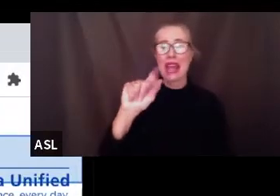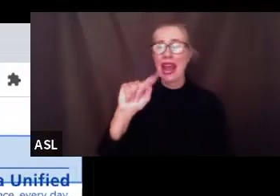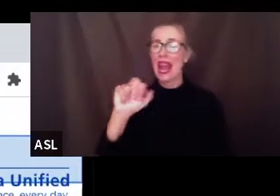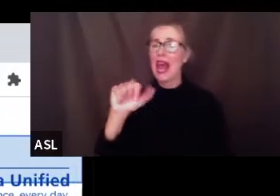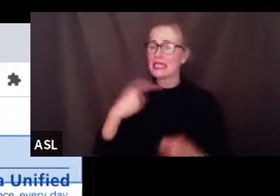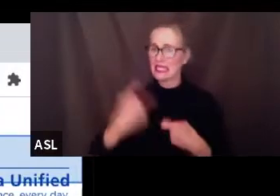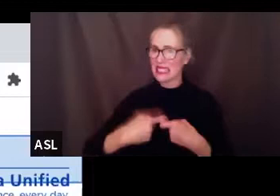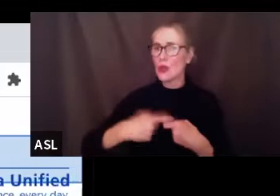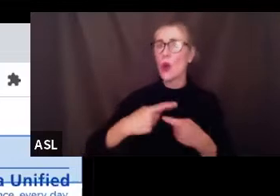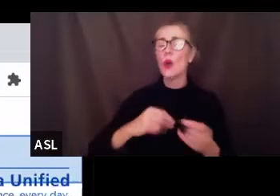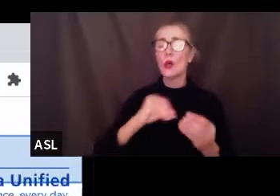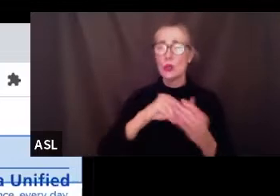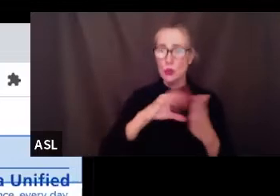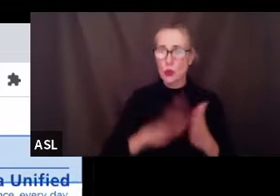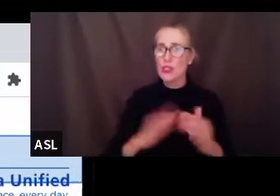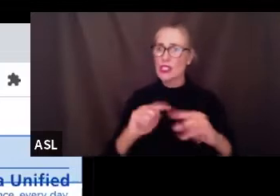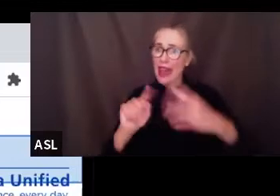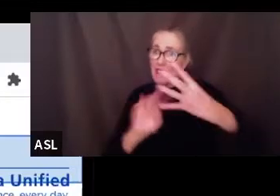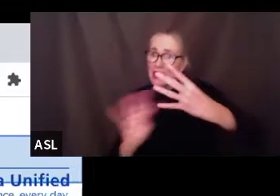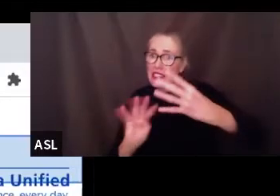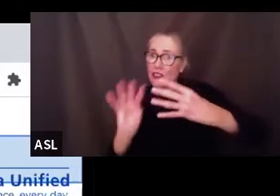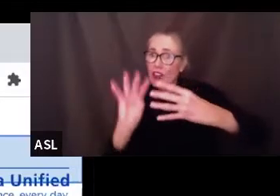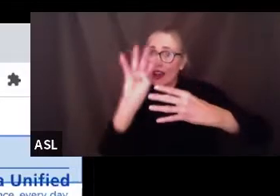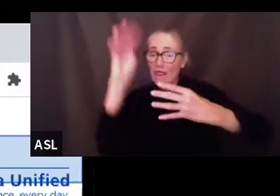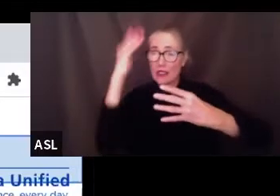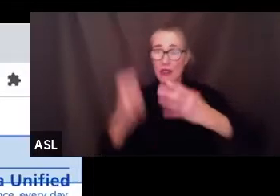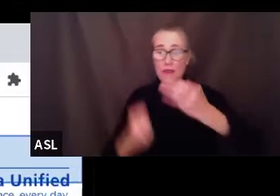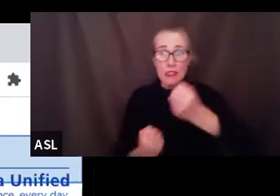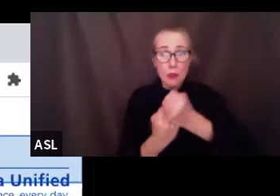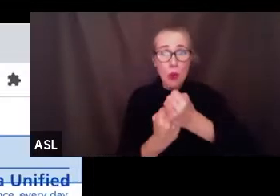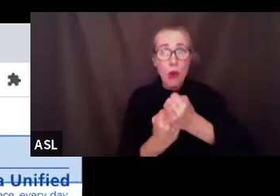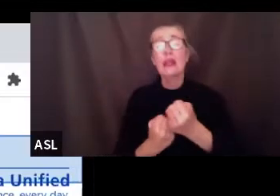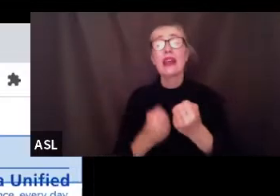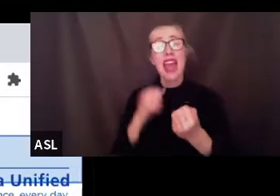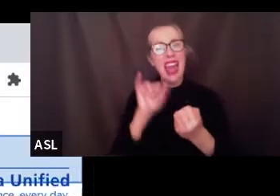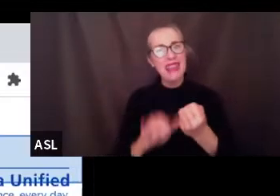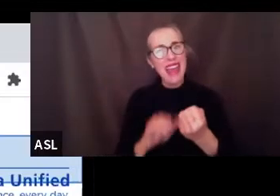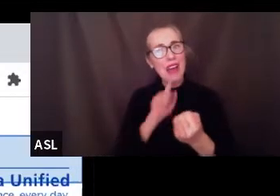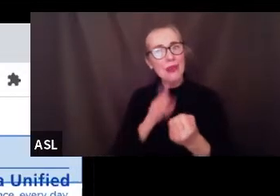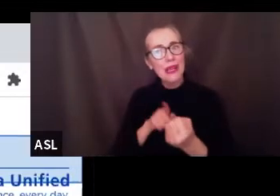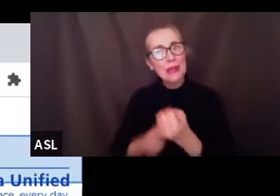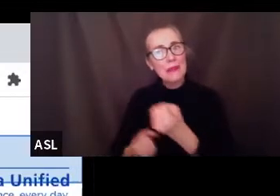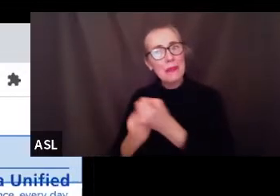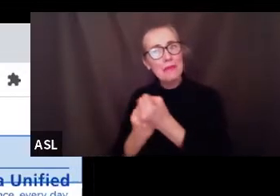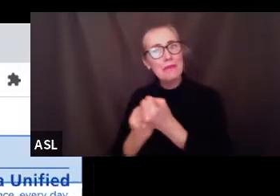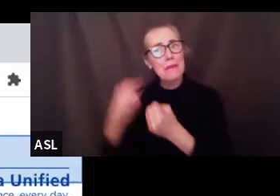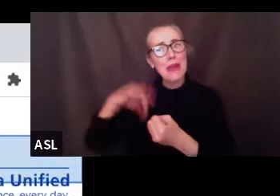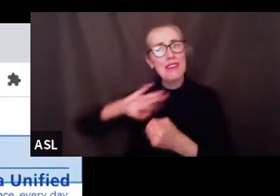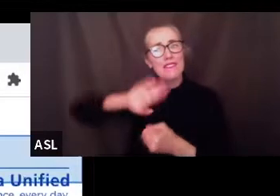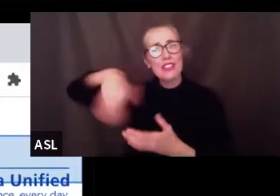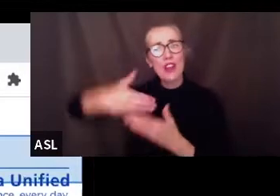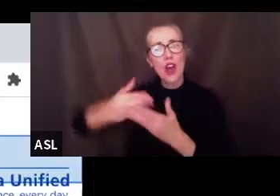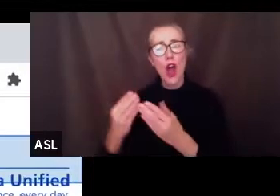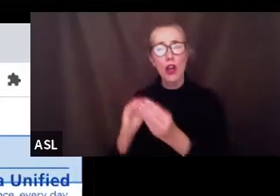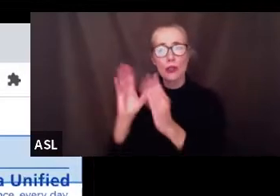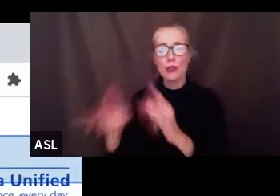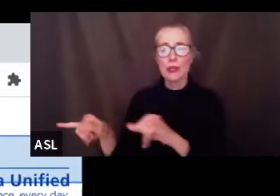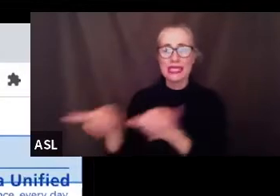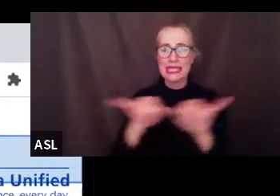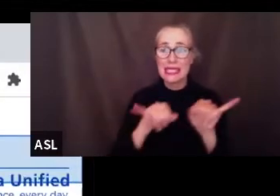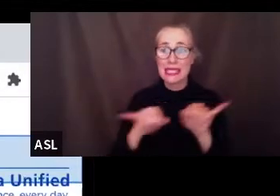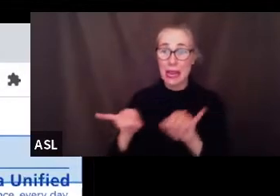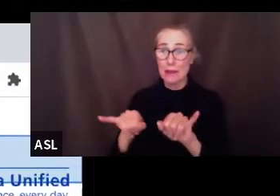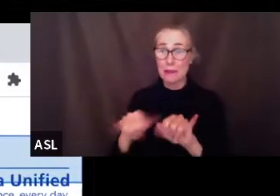support that ultimately benefit all students. And we believe that every student has the right to access and success in the highest